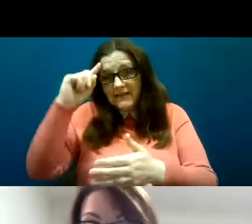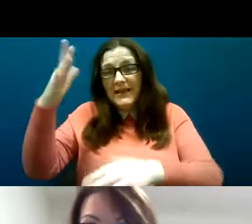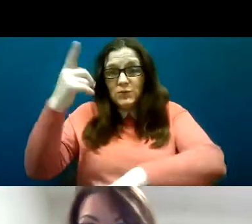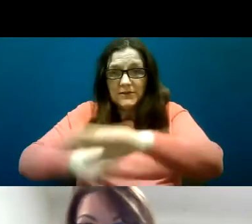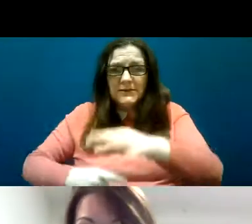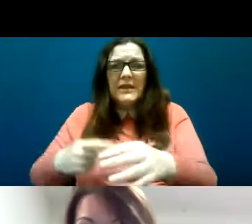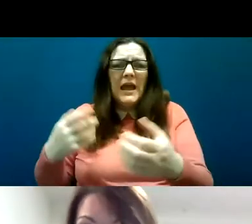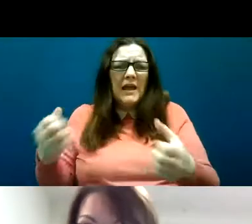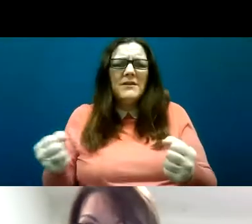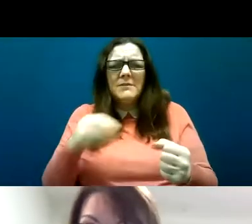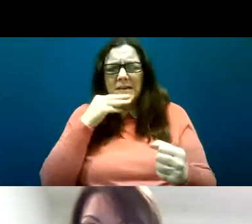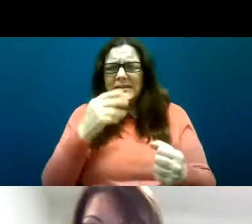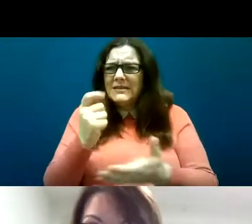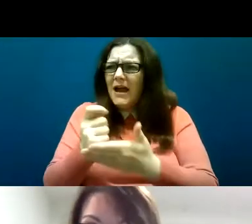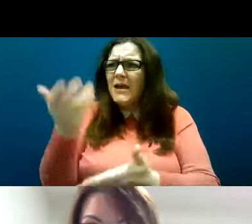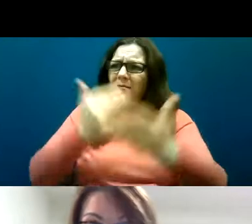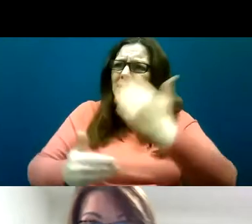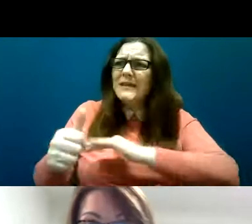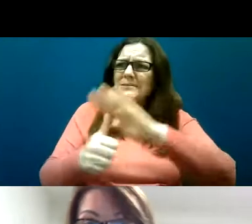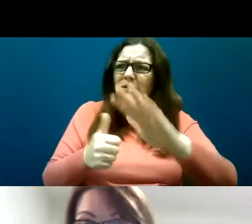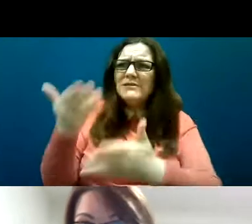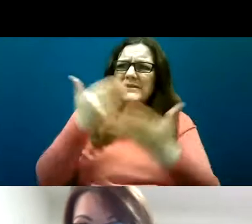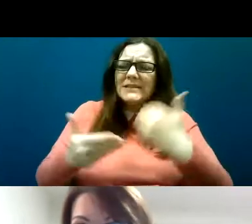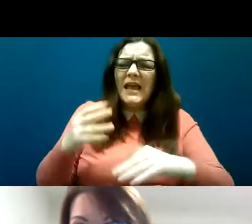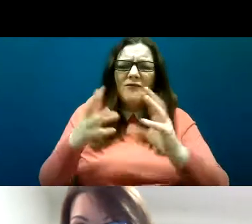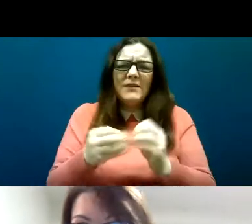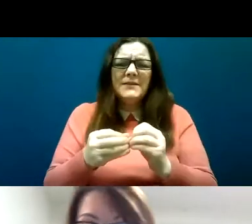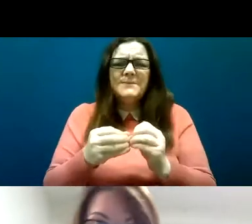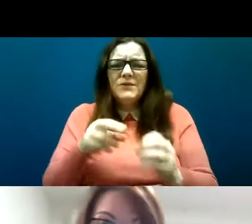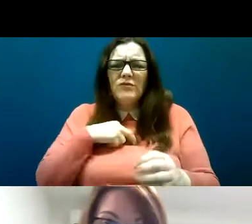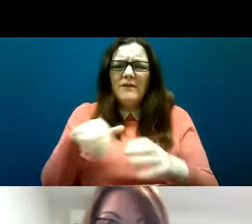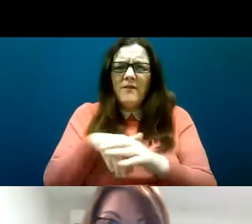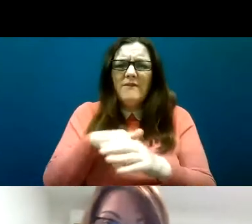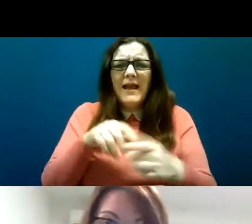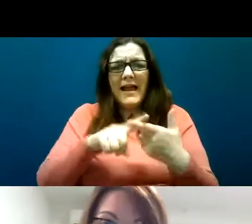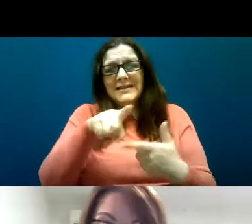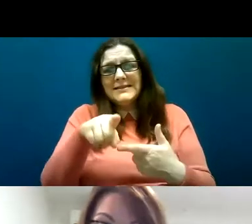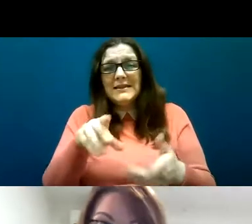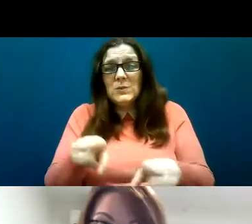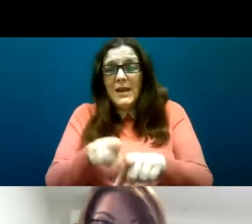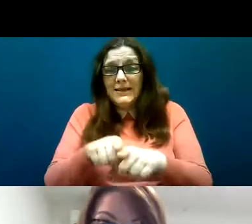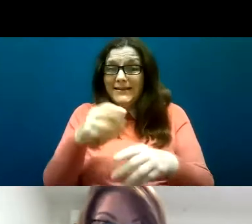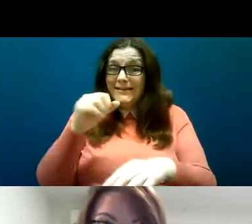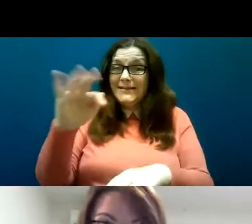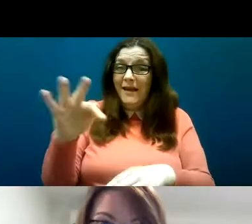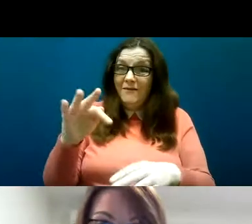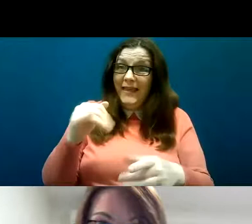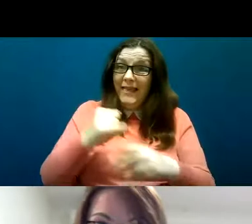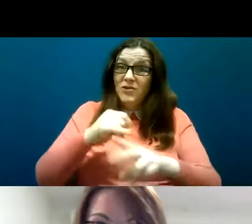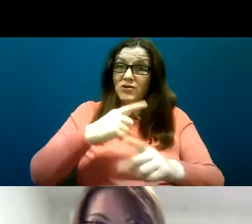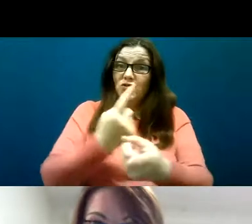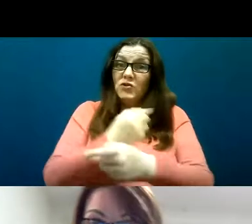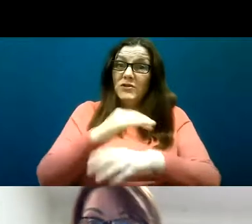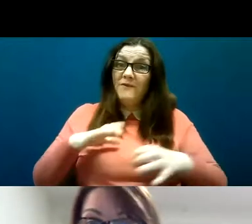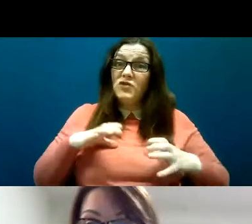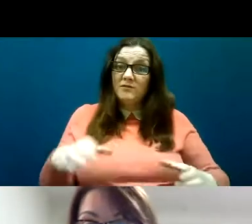and shared their experience and their real-life experience, and the staff within the Doors of Charity who participated also. To the wonderful project team, Cathy